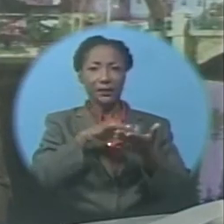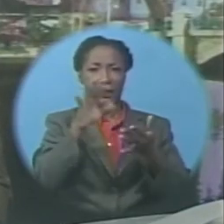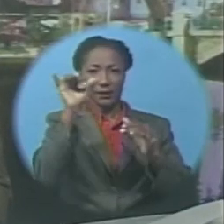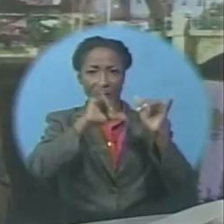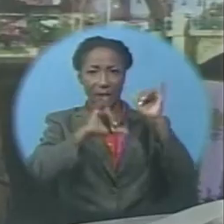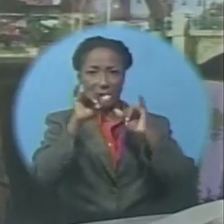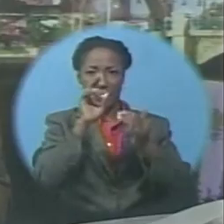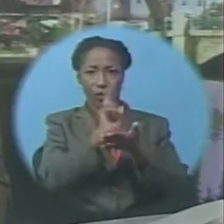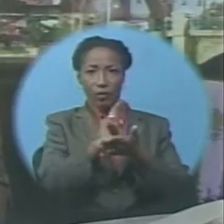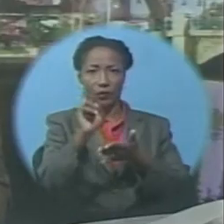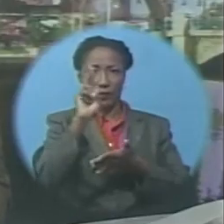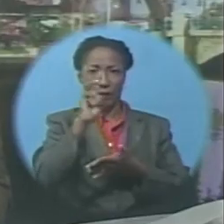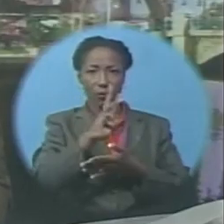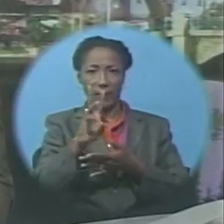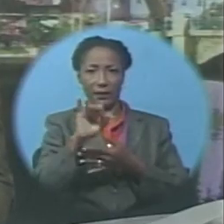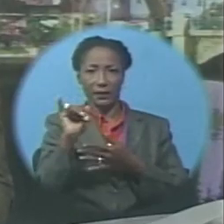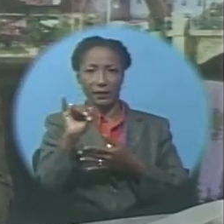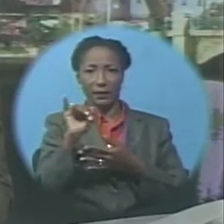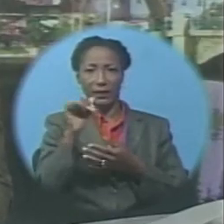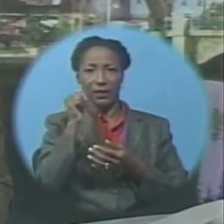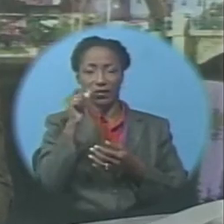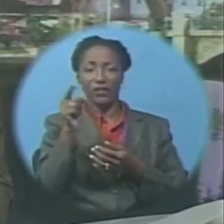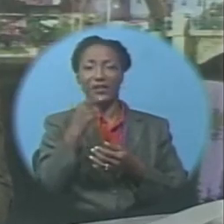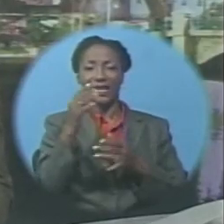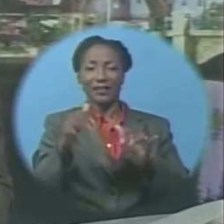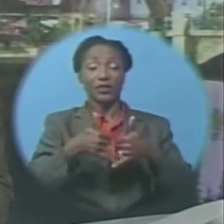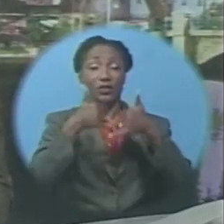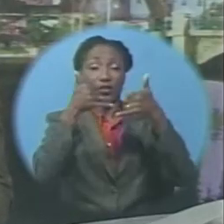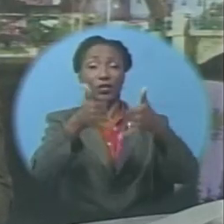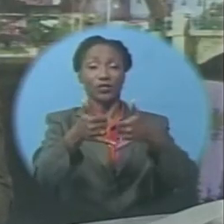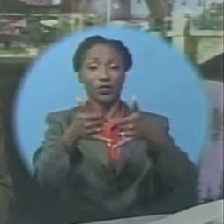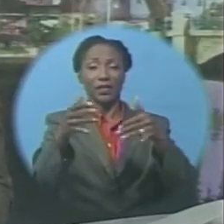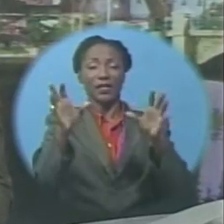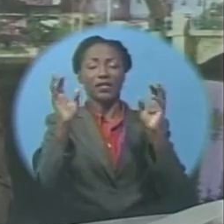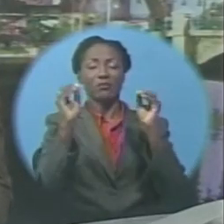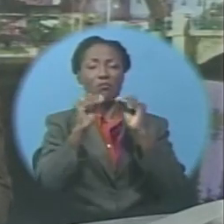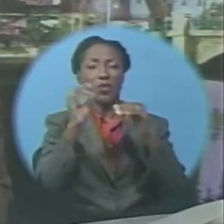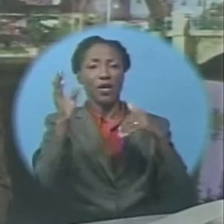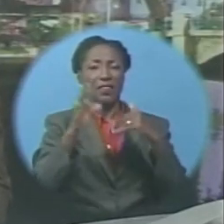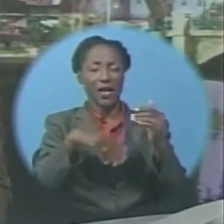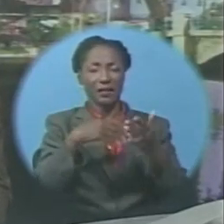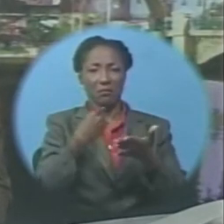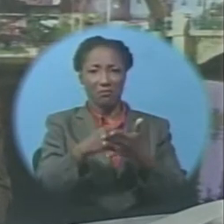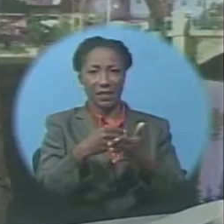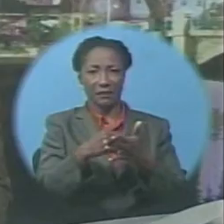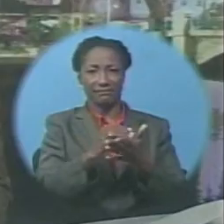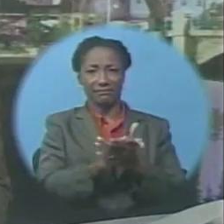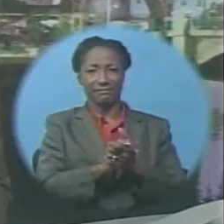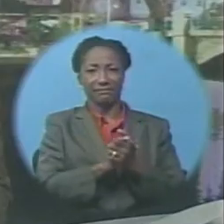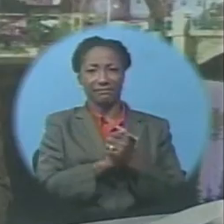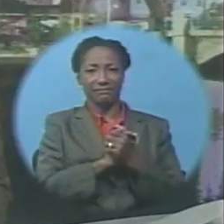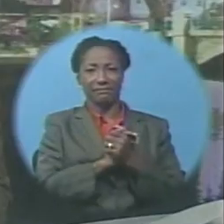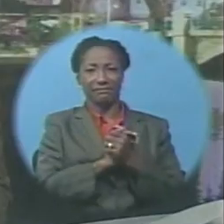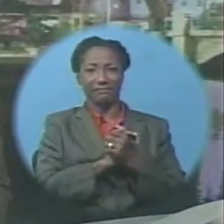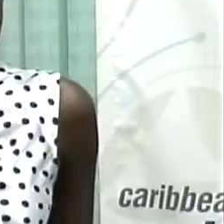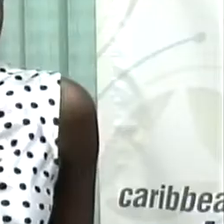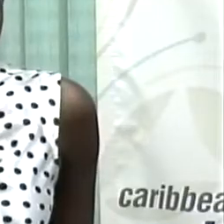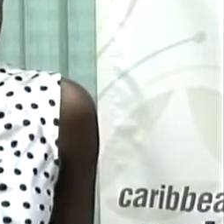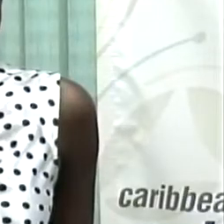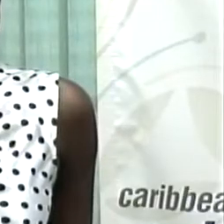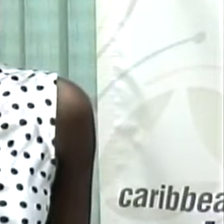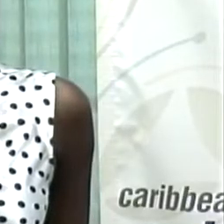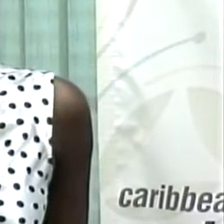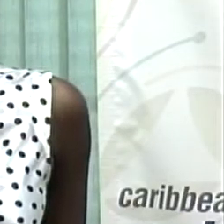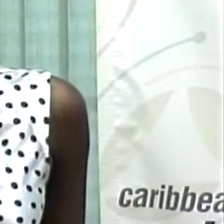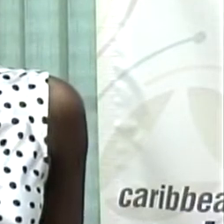also at the University of the West Indies. She says the scholarship is about more than just money. It has